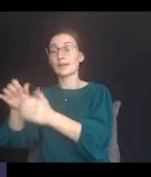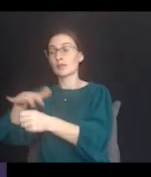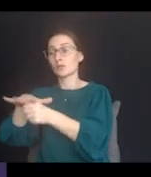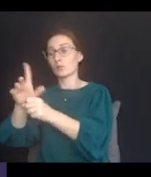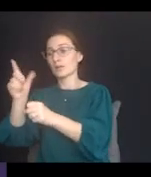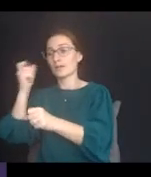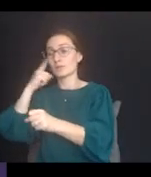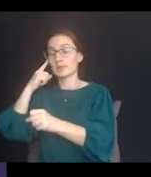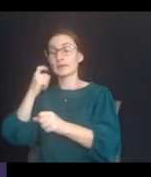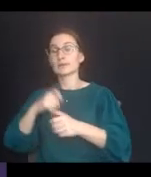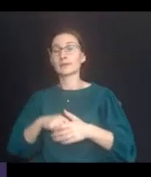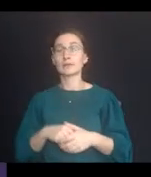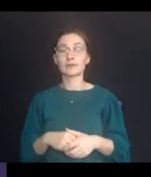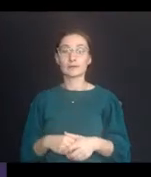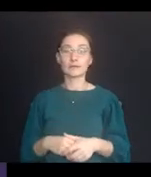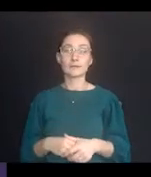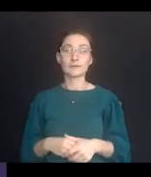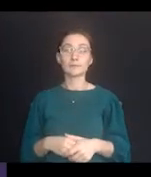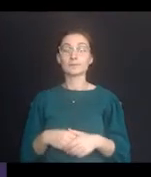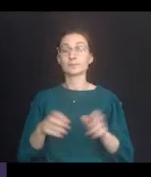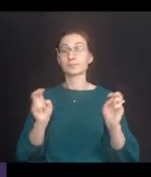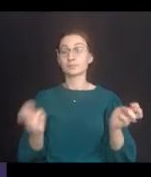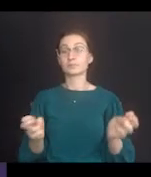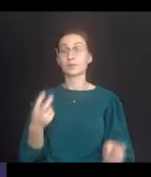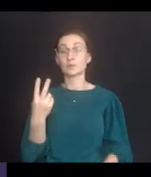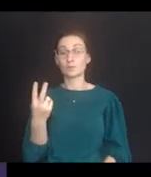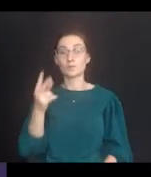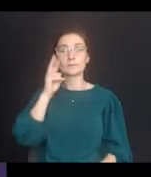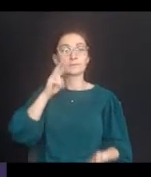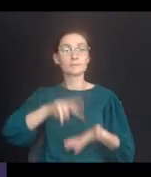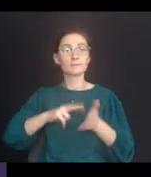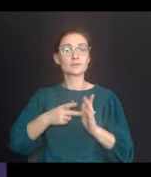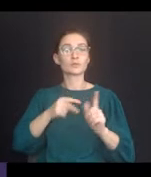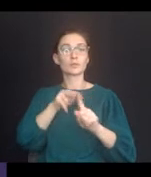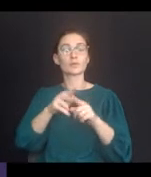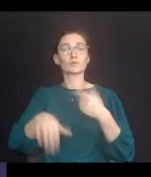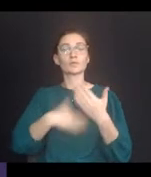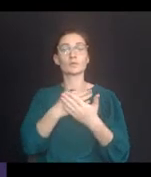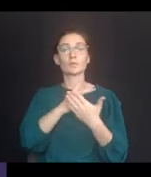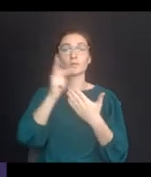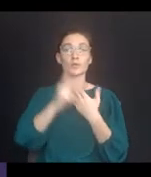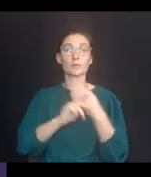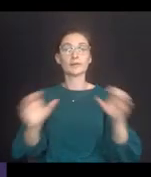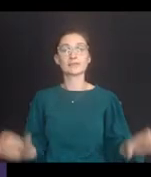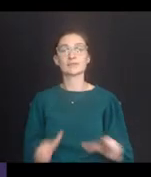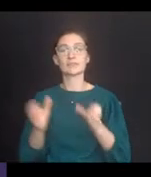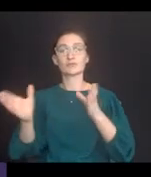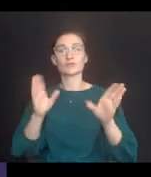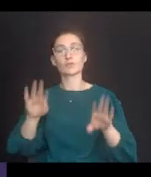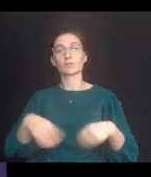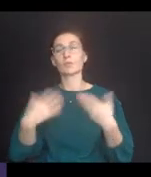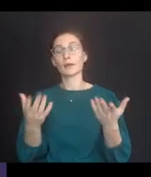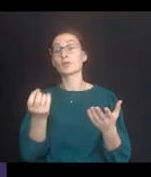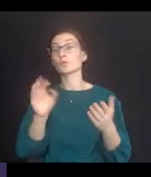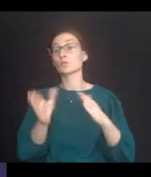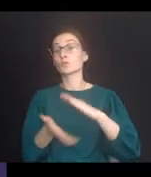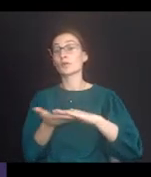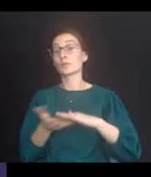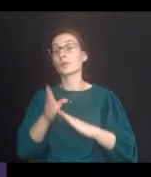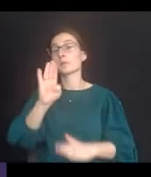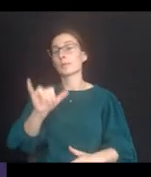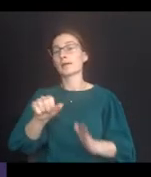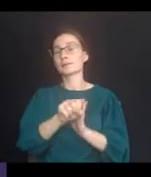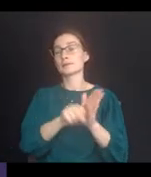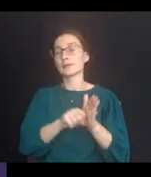of a state or local government. Title II is intended to apply to all programs, activities, and services provided